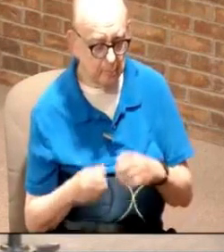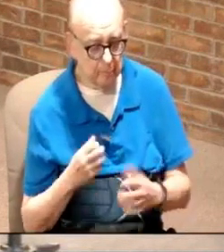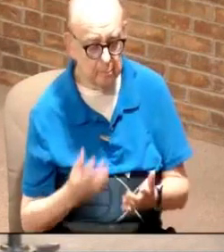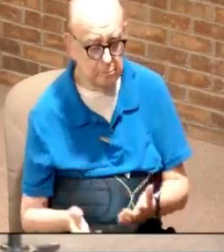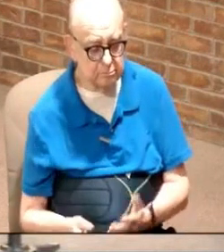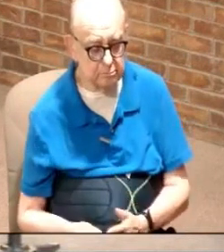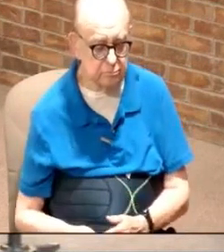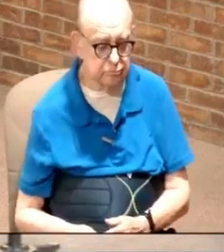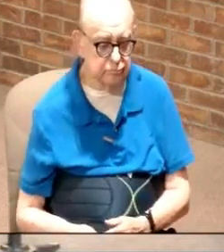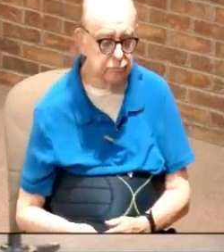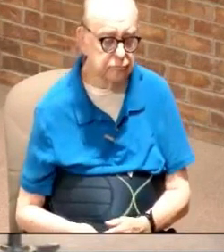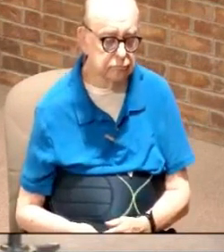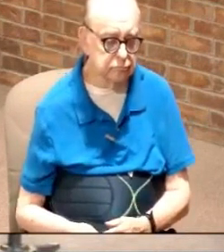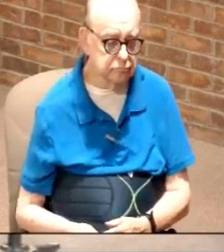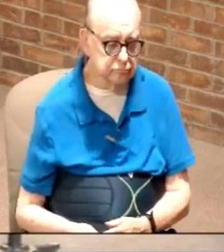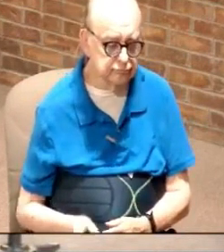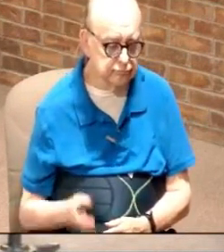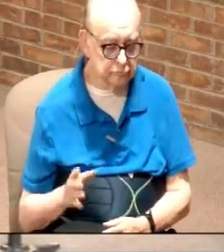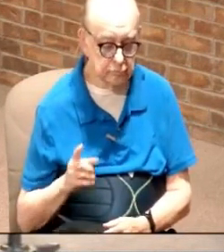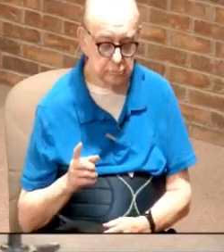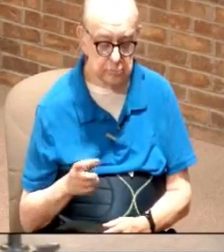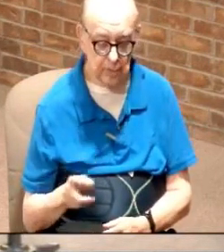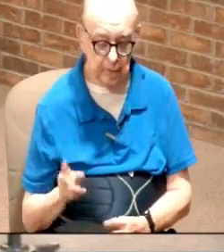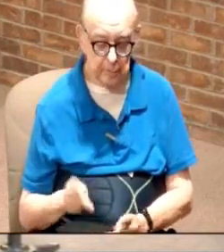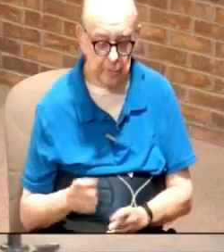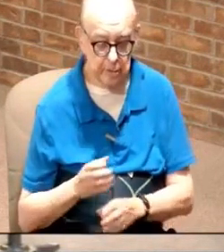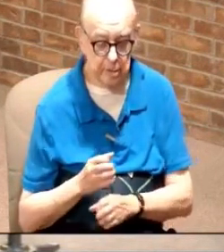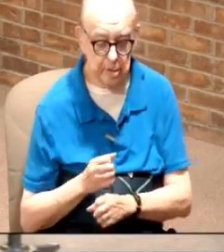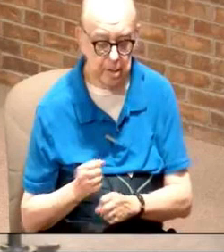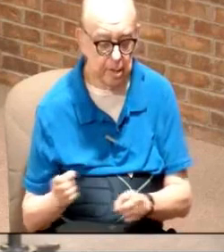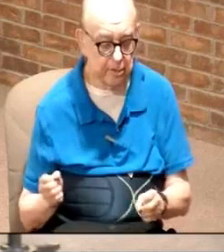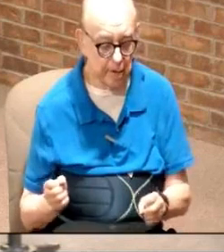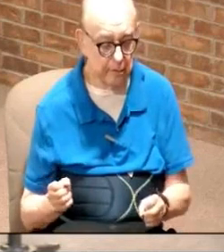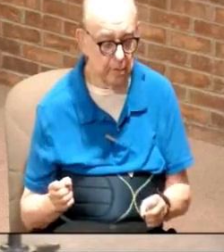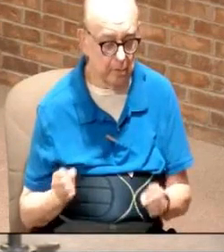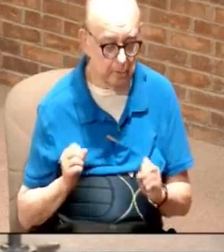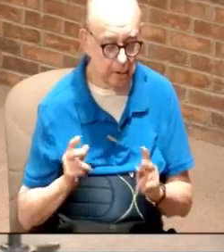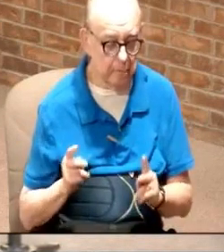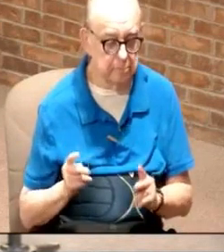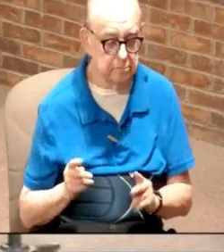alcoholism. They get saved. Okay?